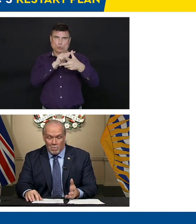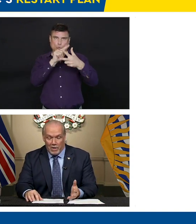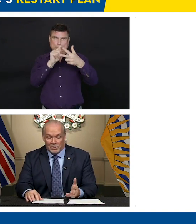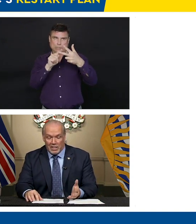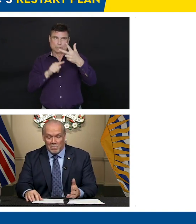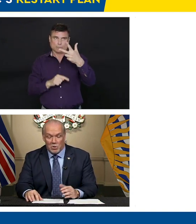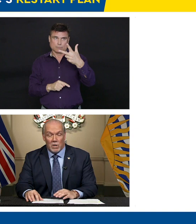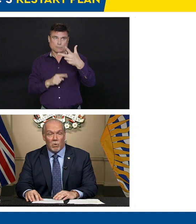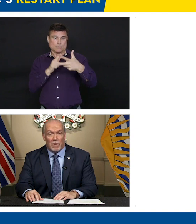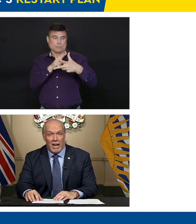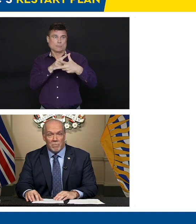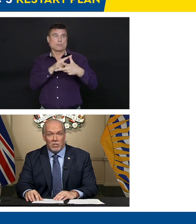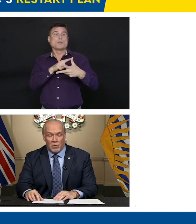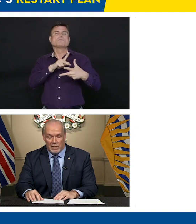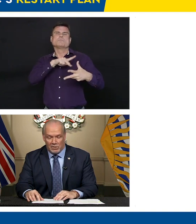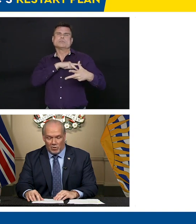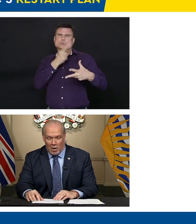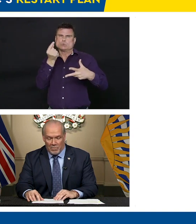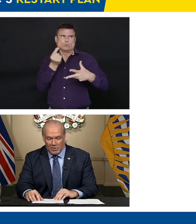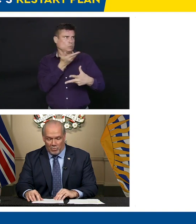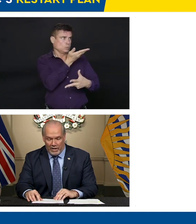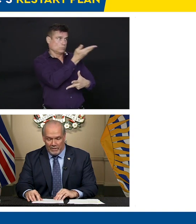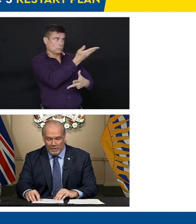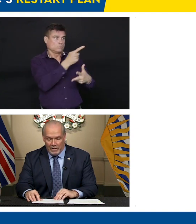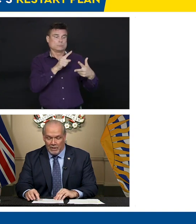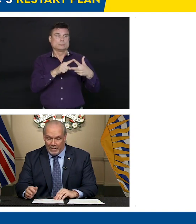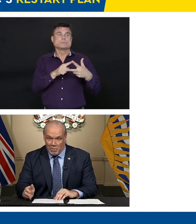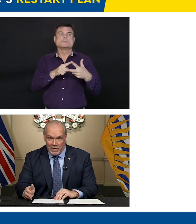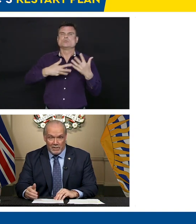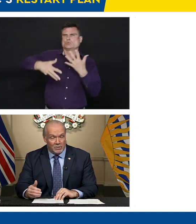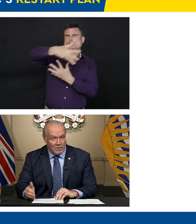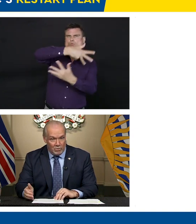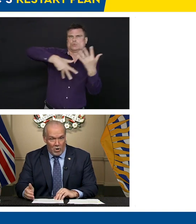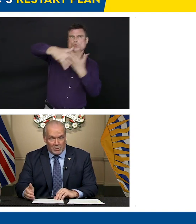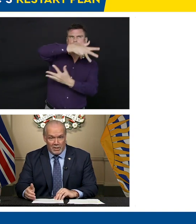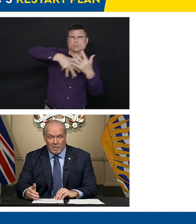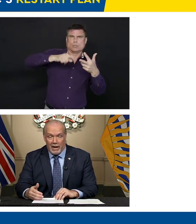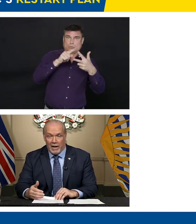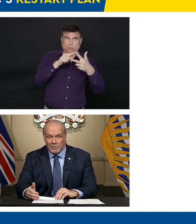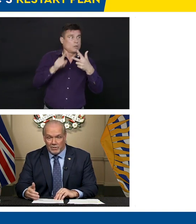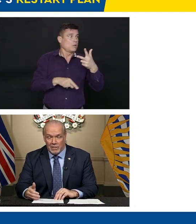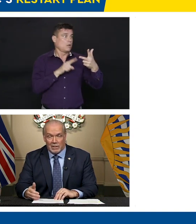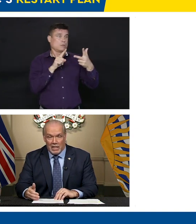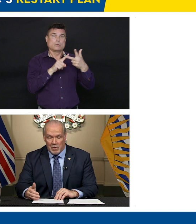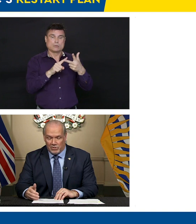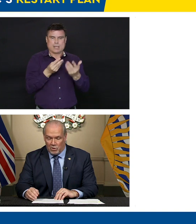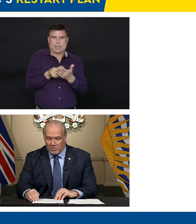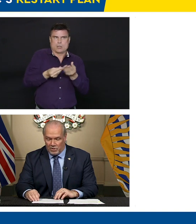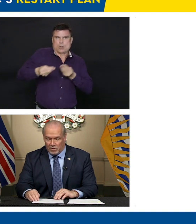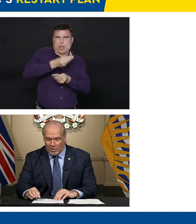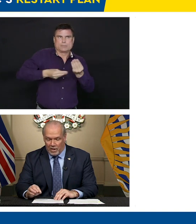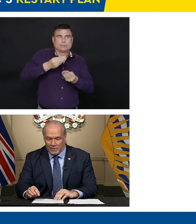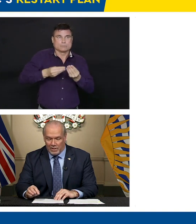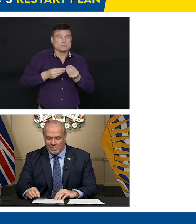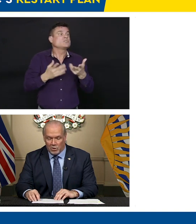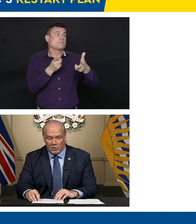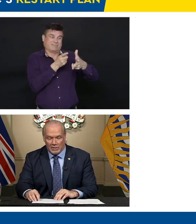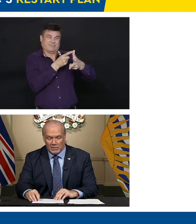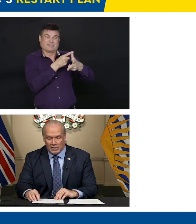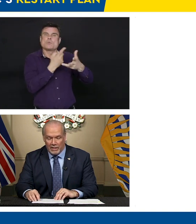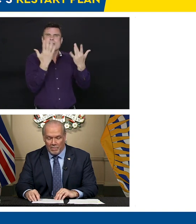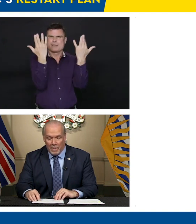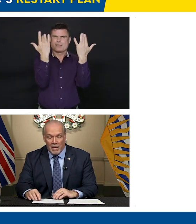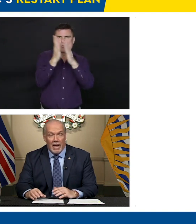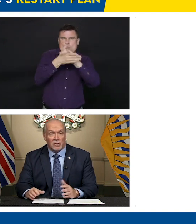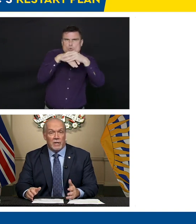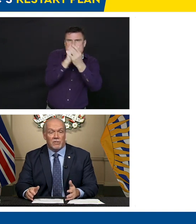Everyone must keep doing what we have been doing to stop the spread. That means washing your hands, keeping safe social